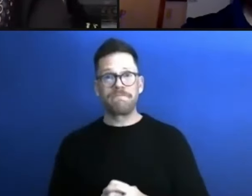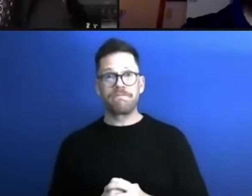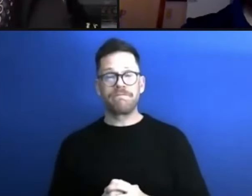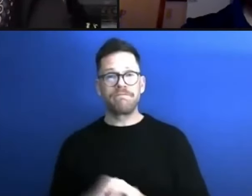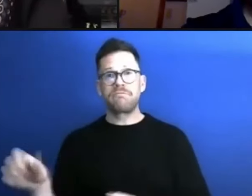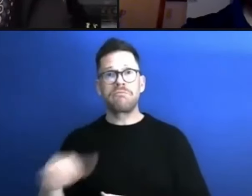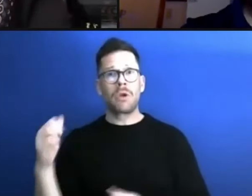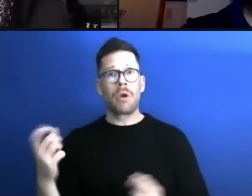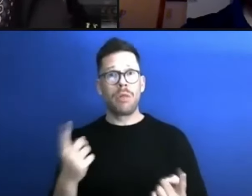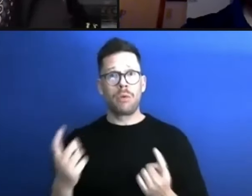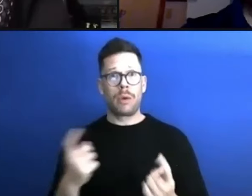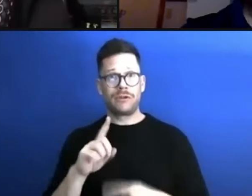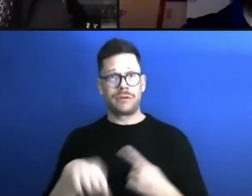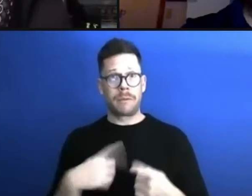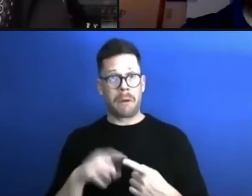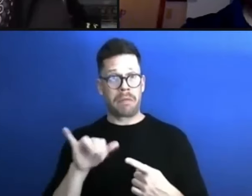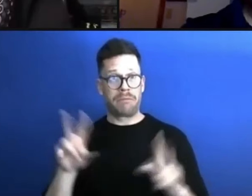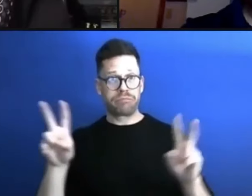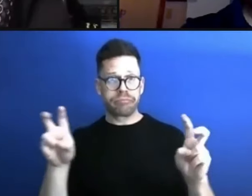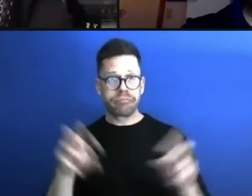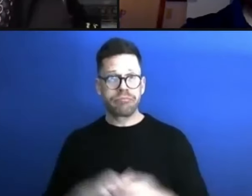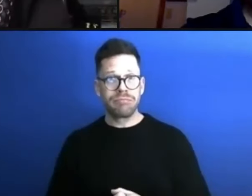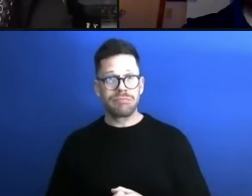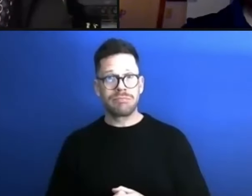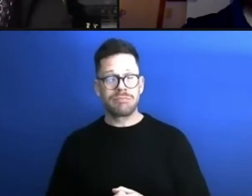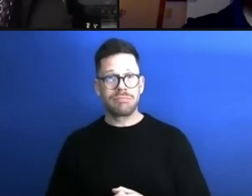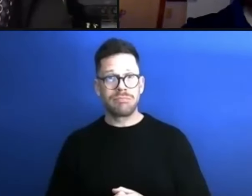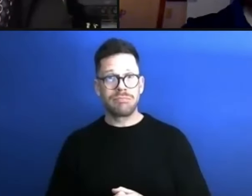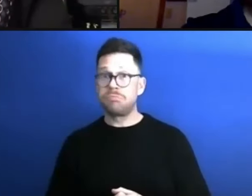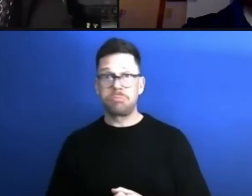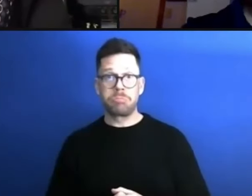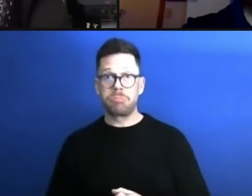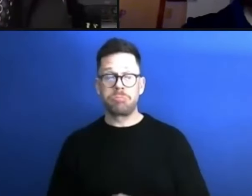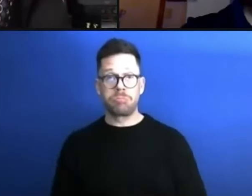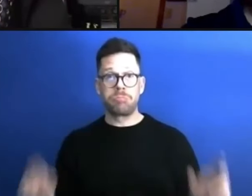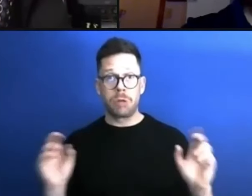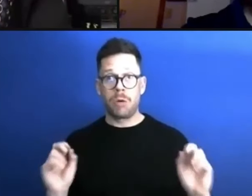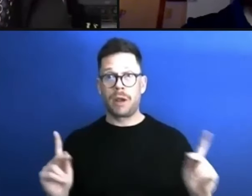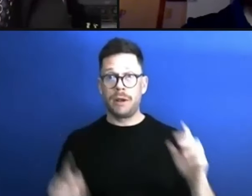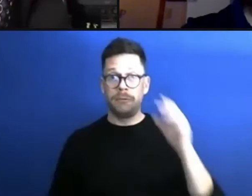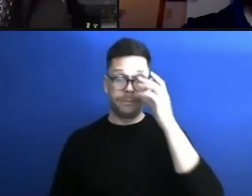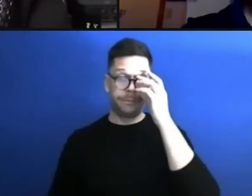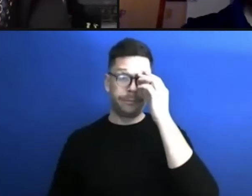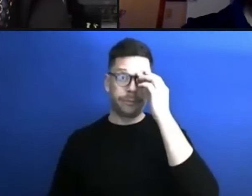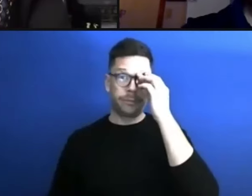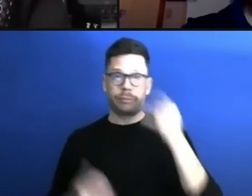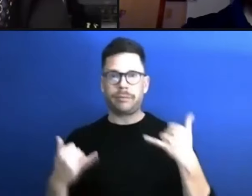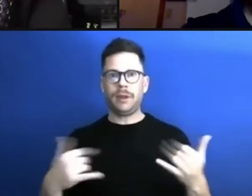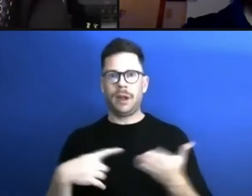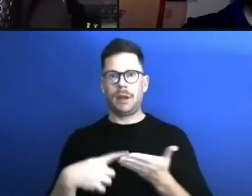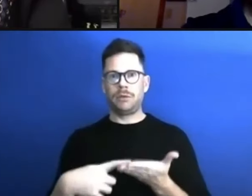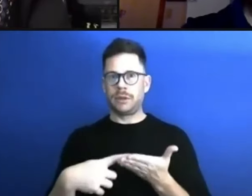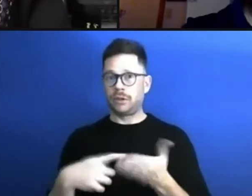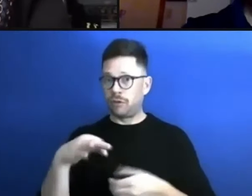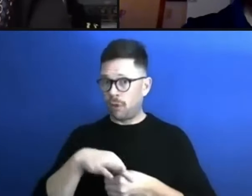other questions on the data? No? Okay. We are going to move on to the discussion and vote. Are we